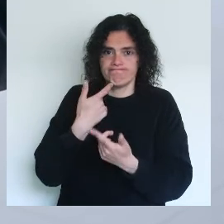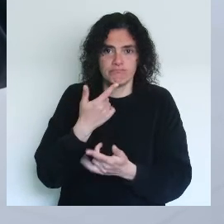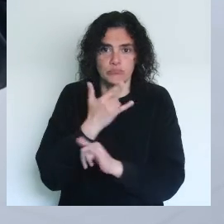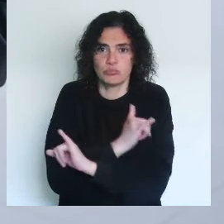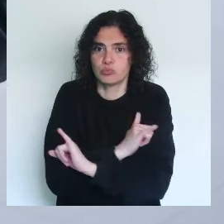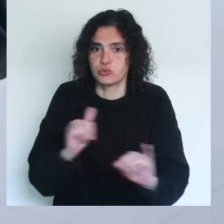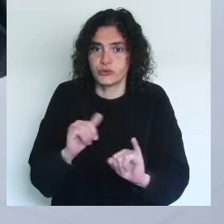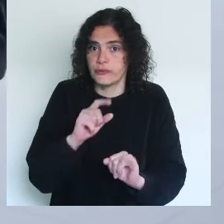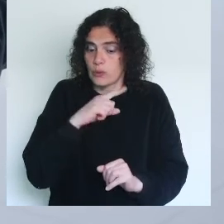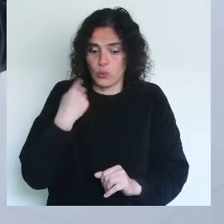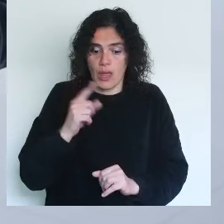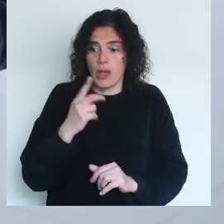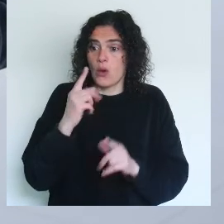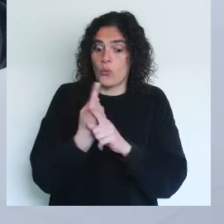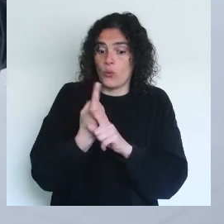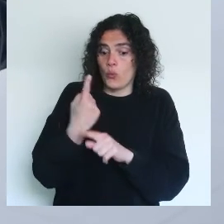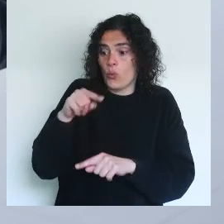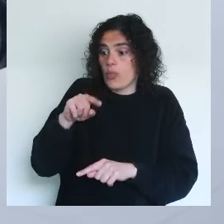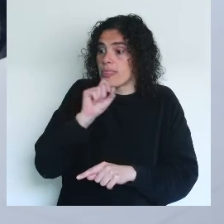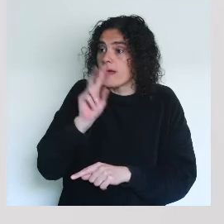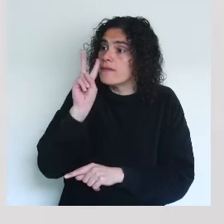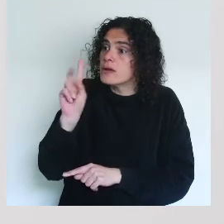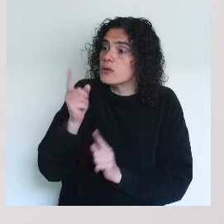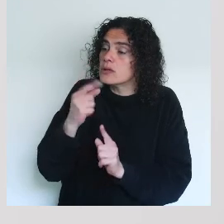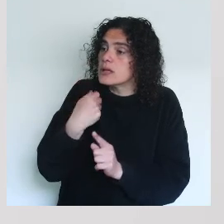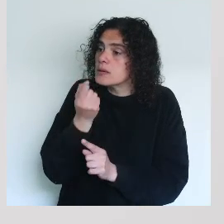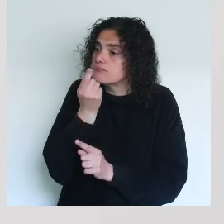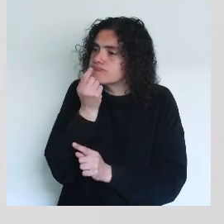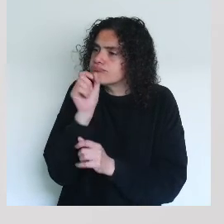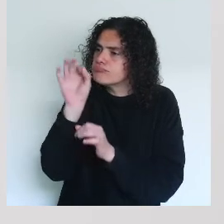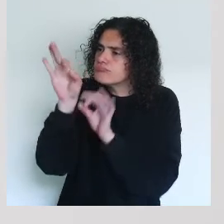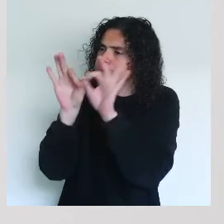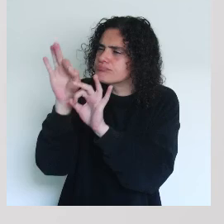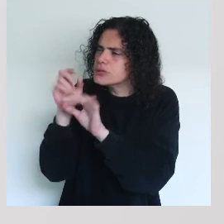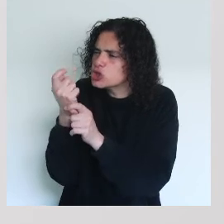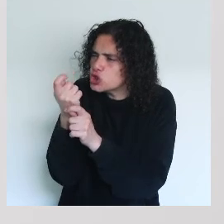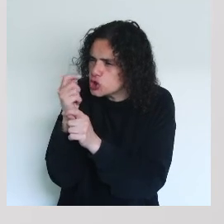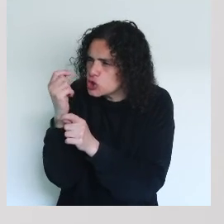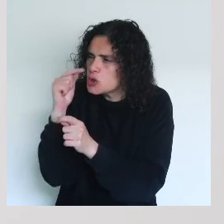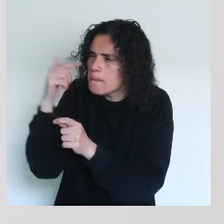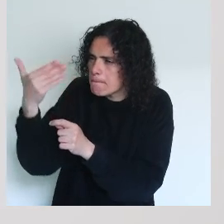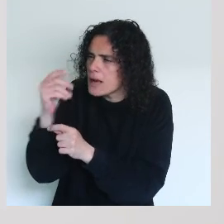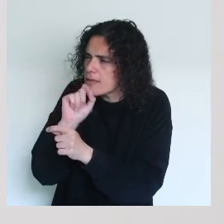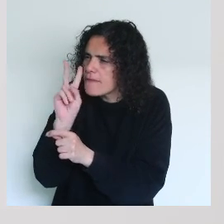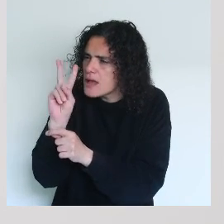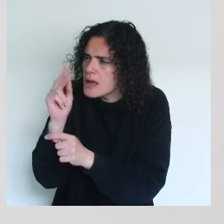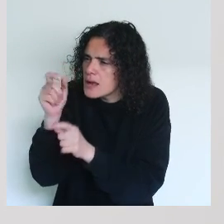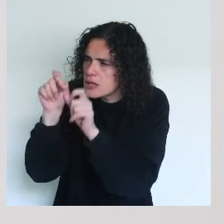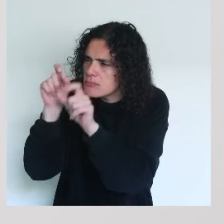portrait impossible. The only thing you see is a little bit of the shimmering mirror behind